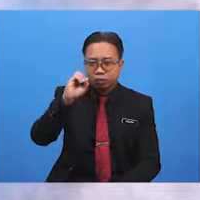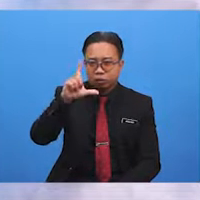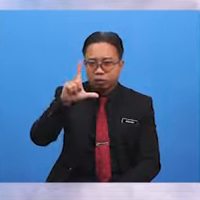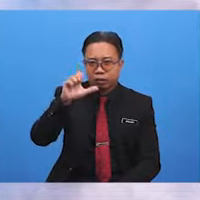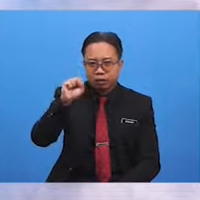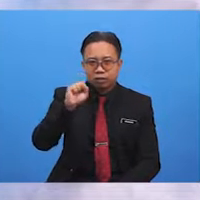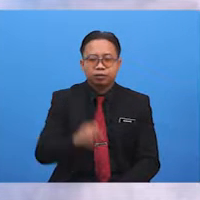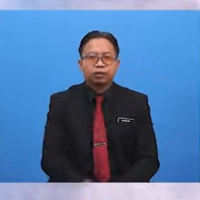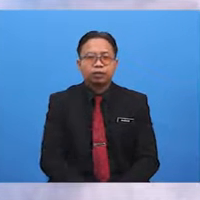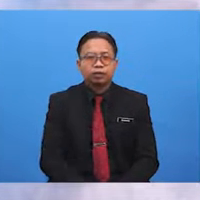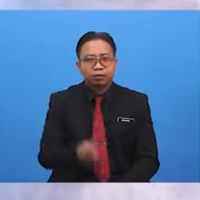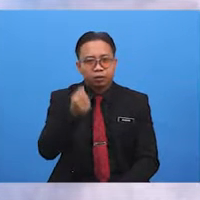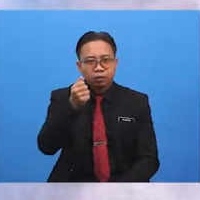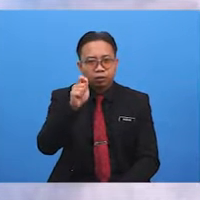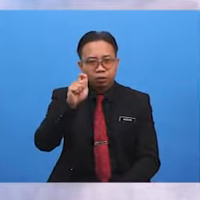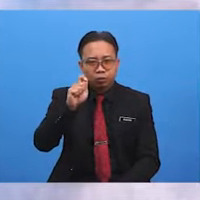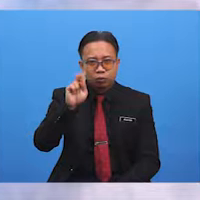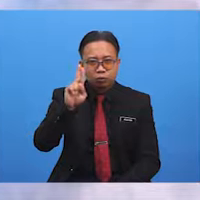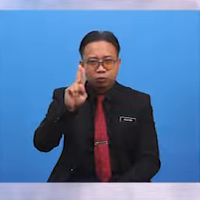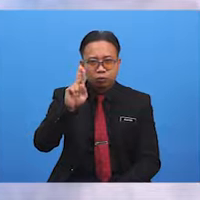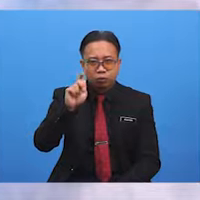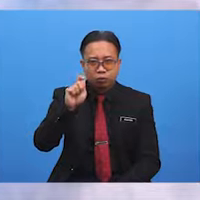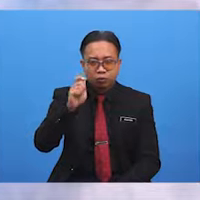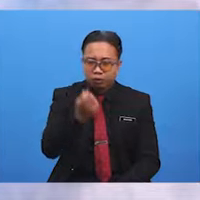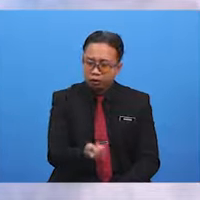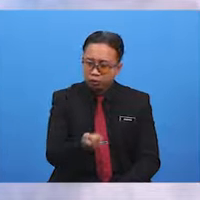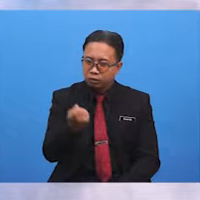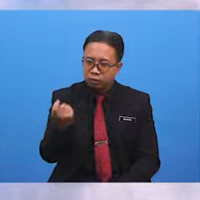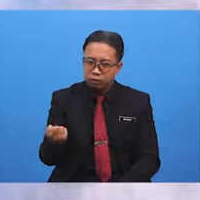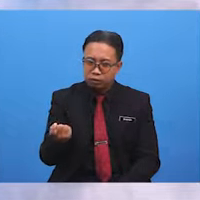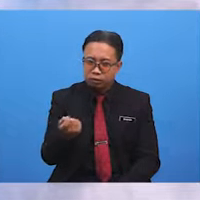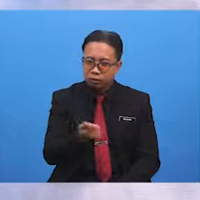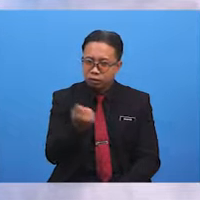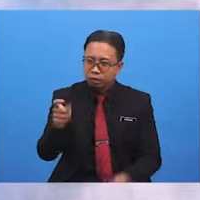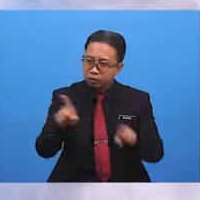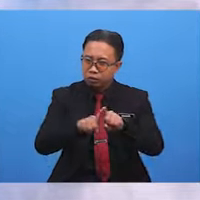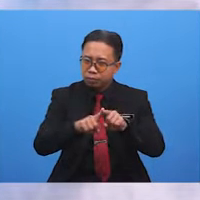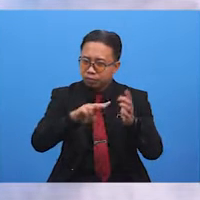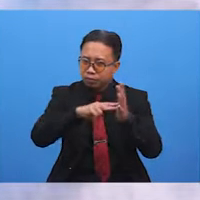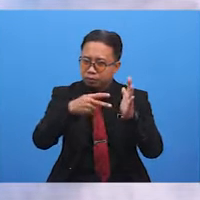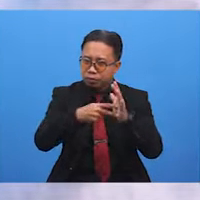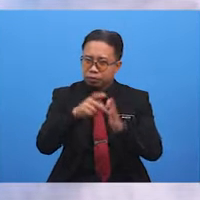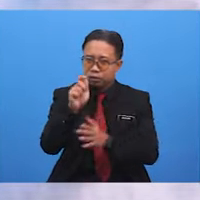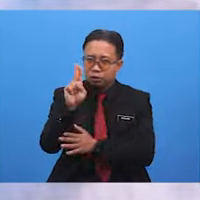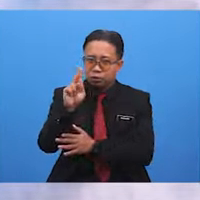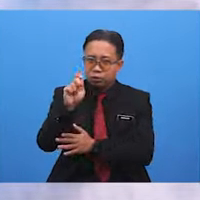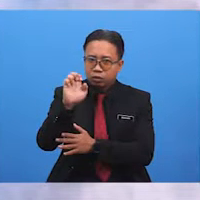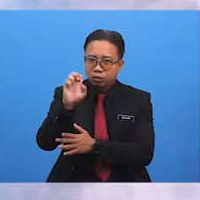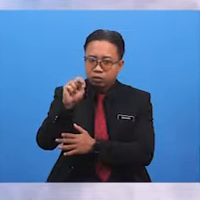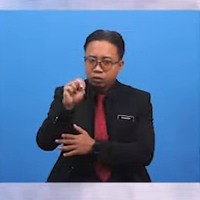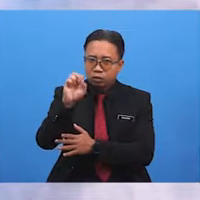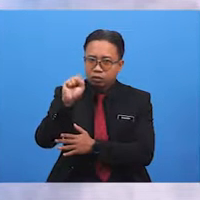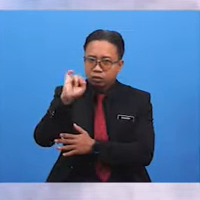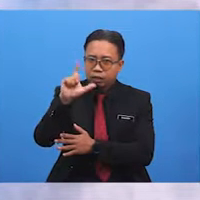Tools. U T E N S I L S. Utensils.